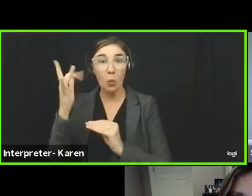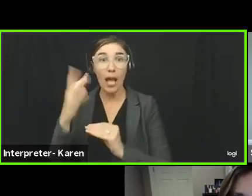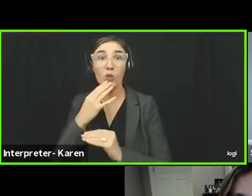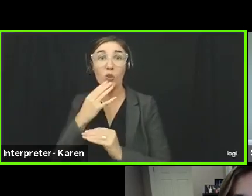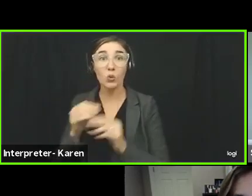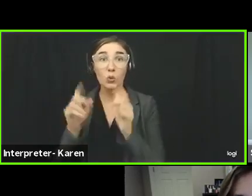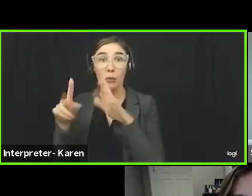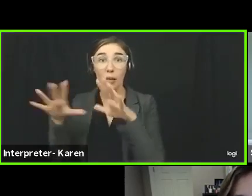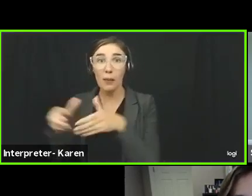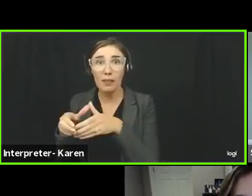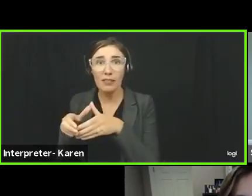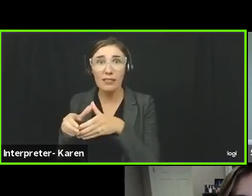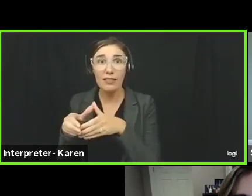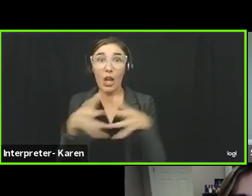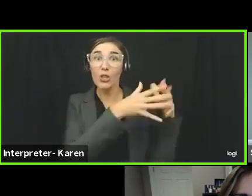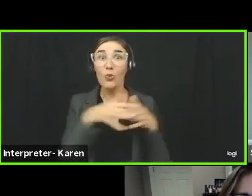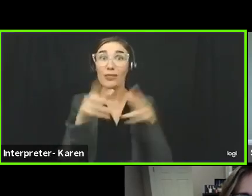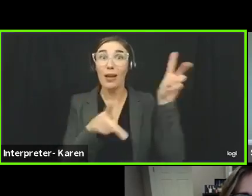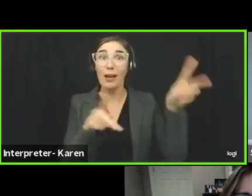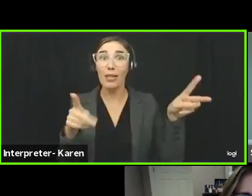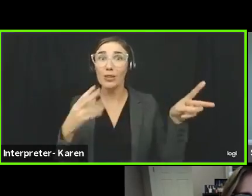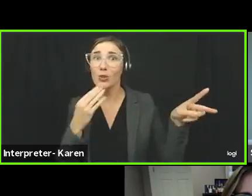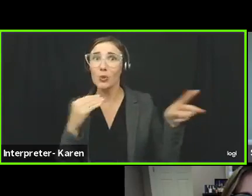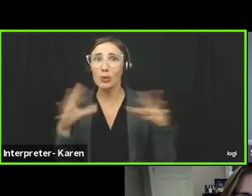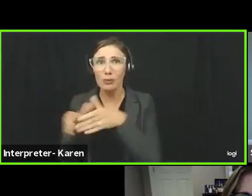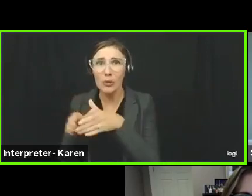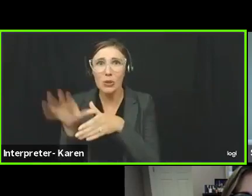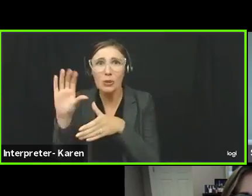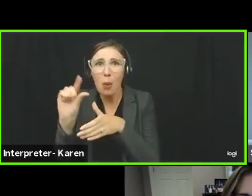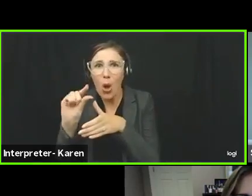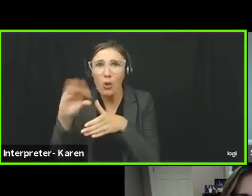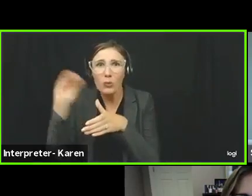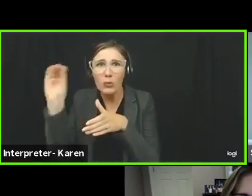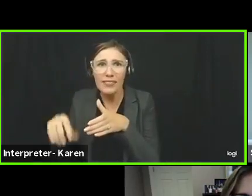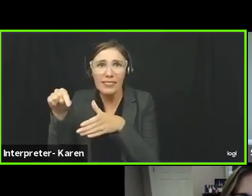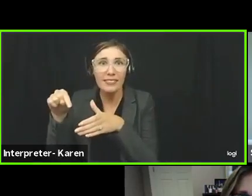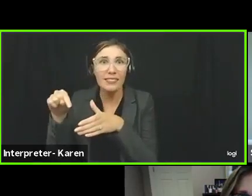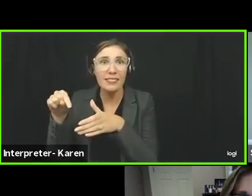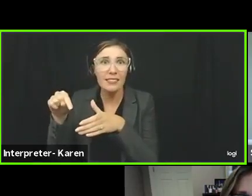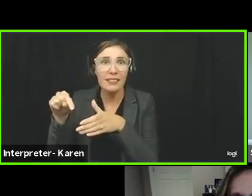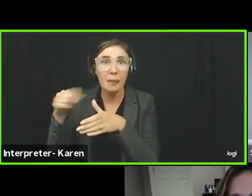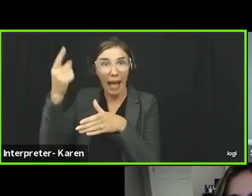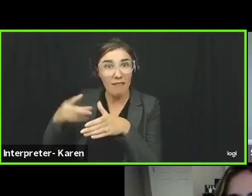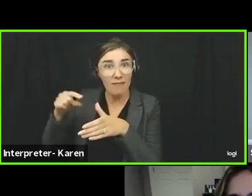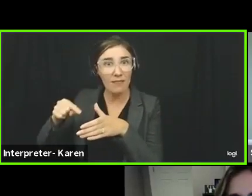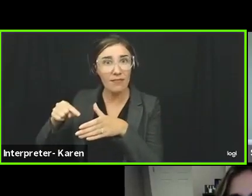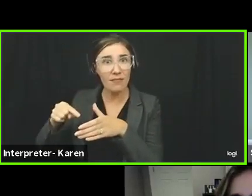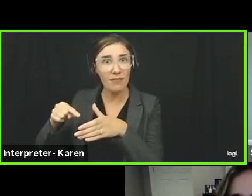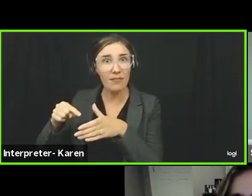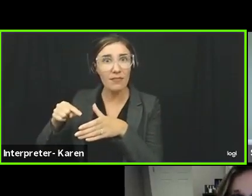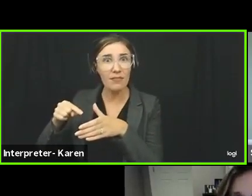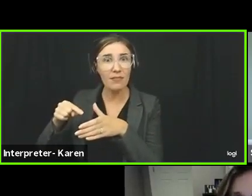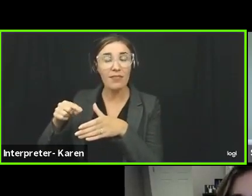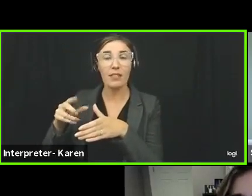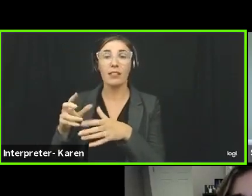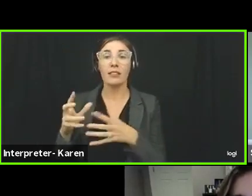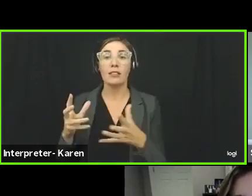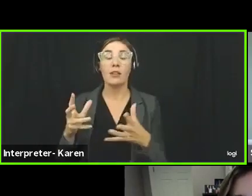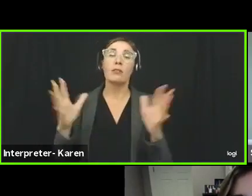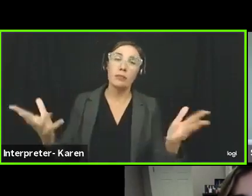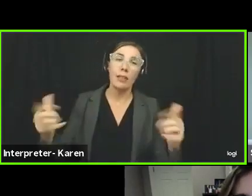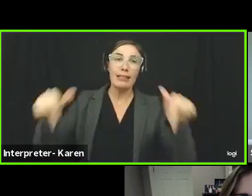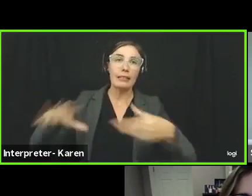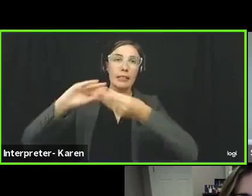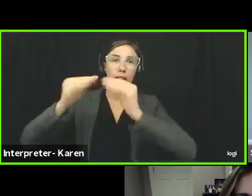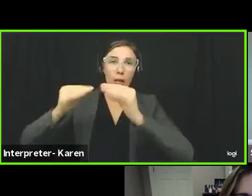percentage of the US population. And of course, these are numbers, but the things we're talking about are very human and